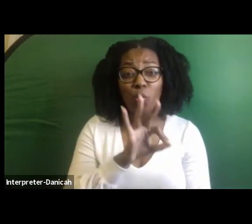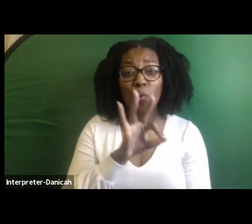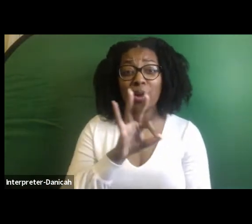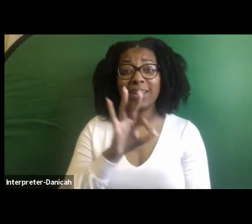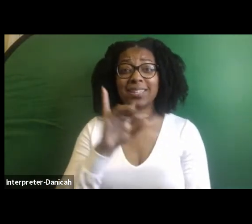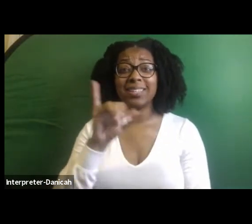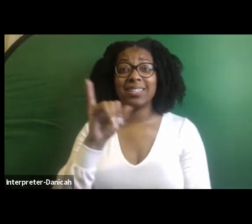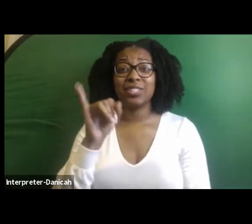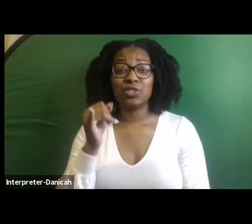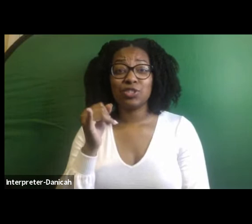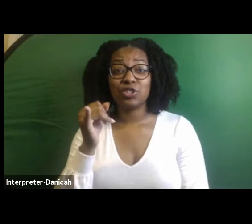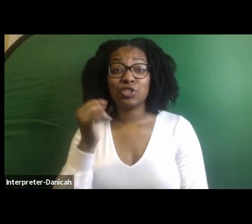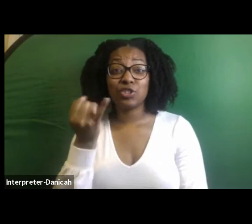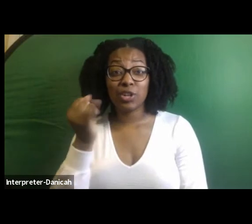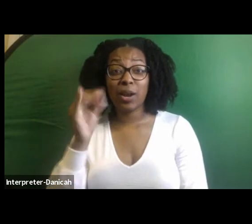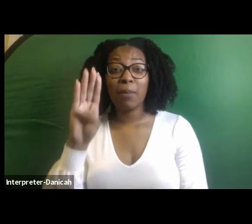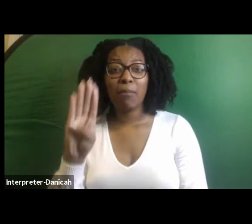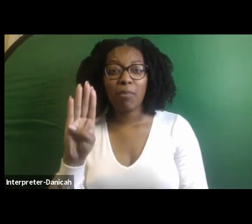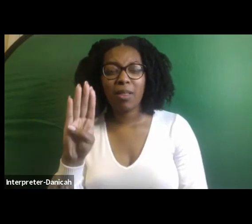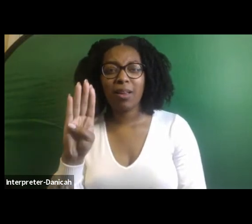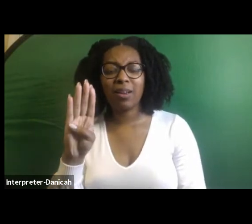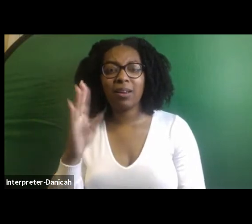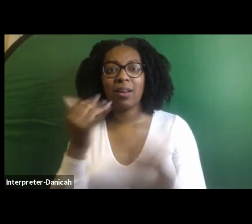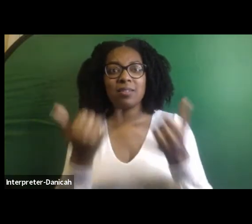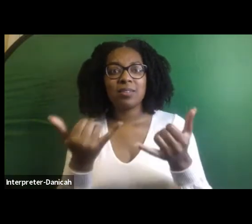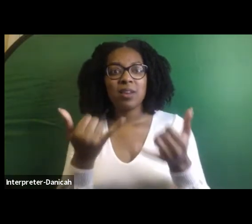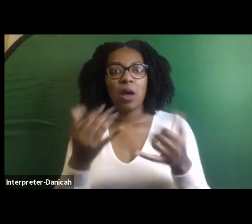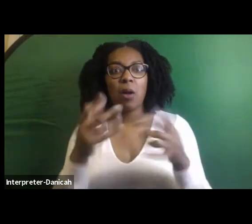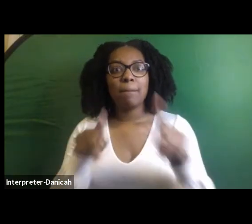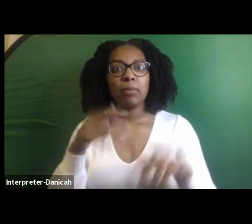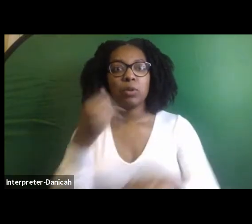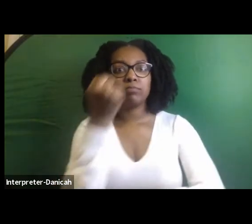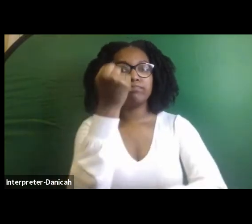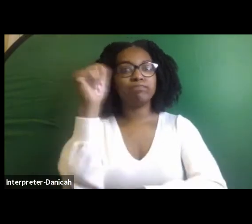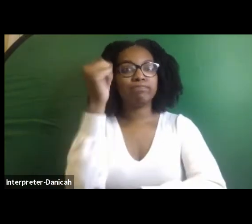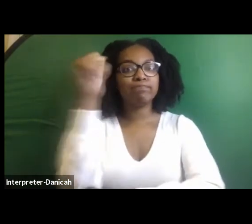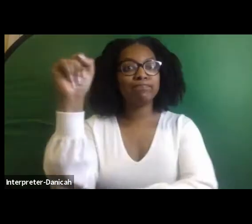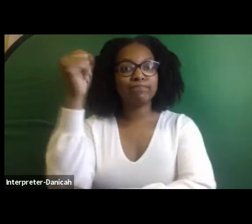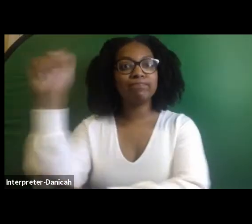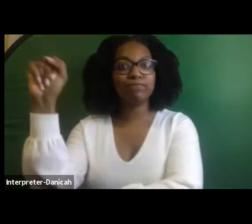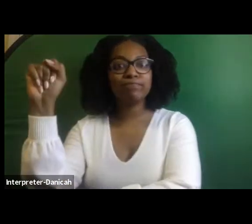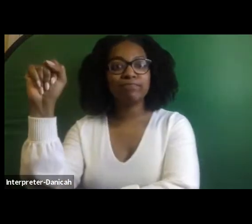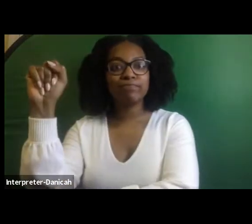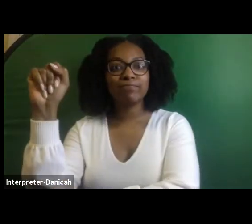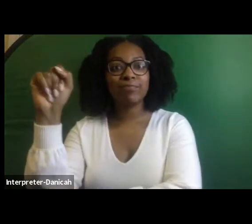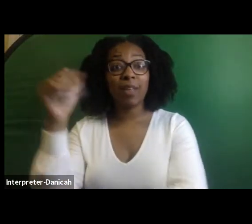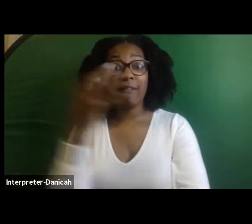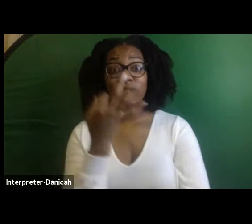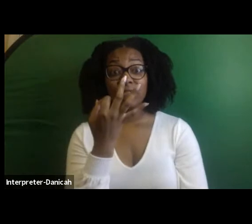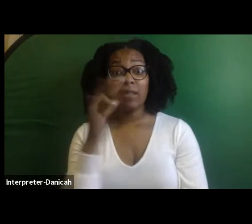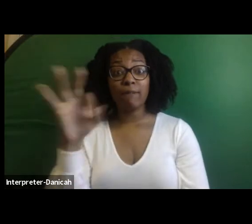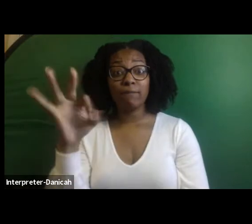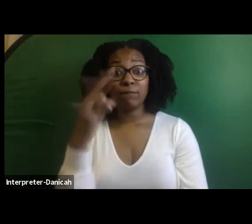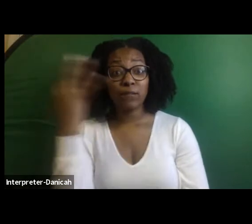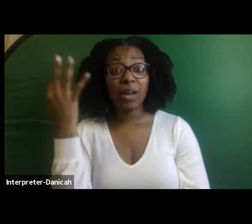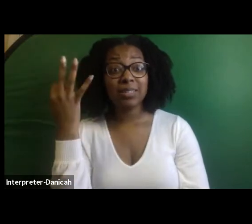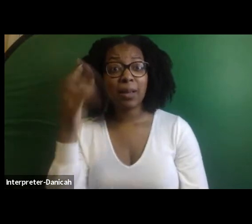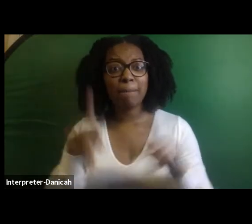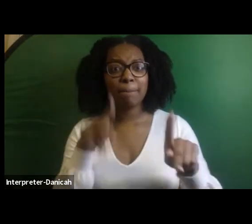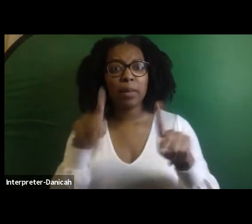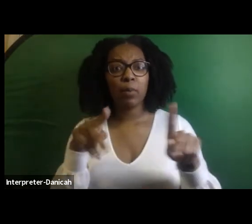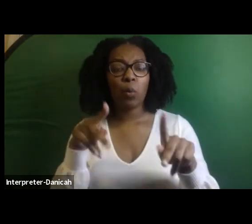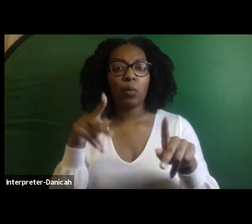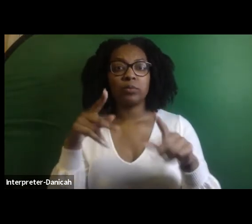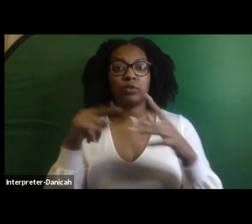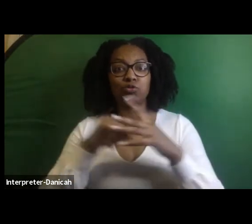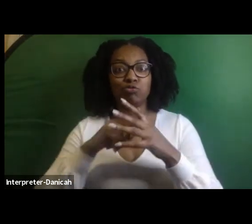people are becoming much more vocal about the injustices that are happening in France. And that's really good because in the beginning, people really didn't